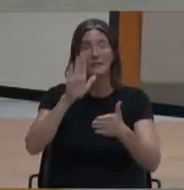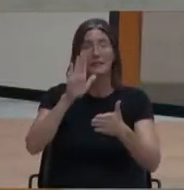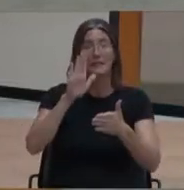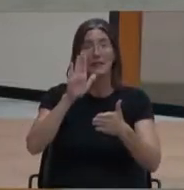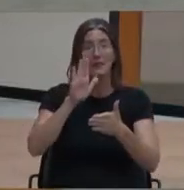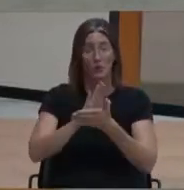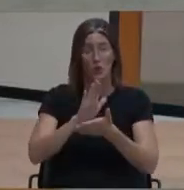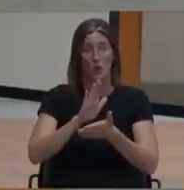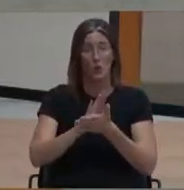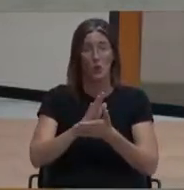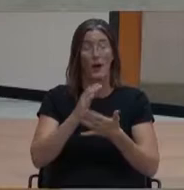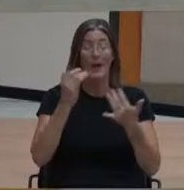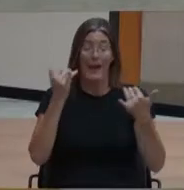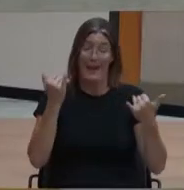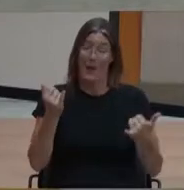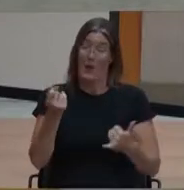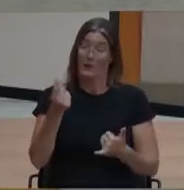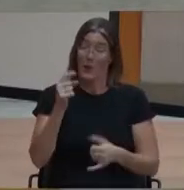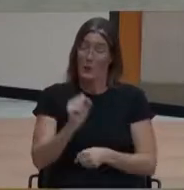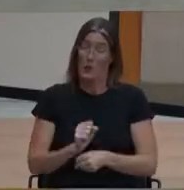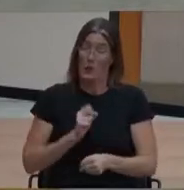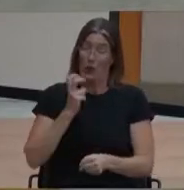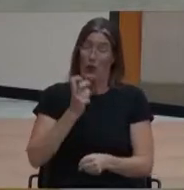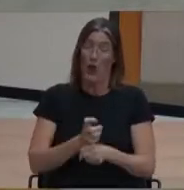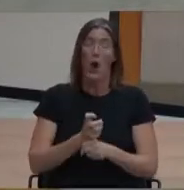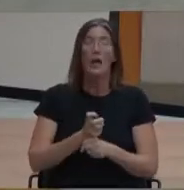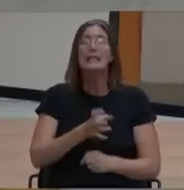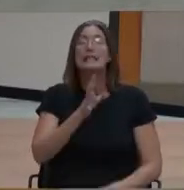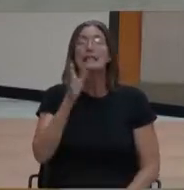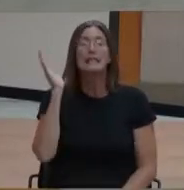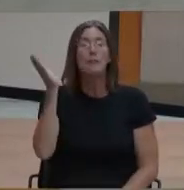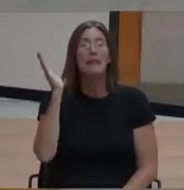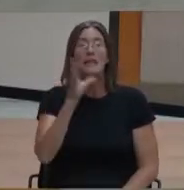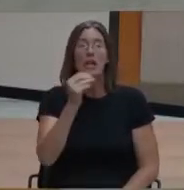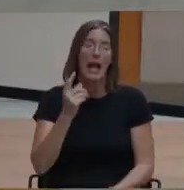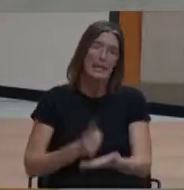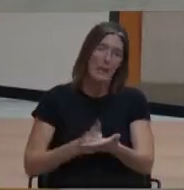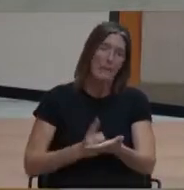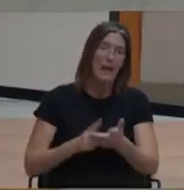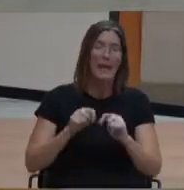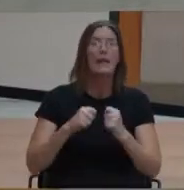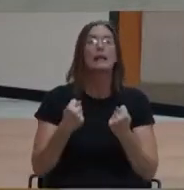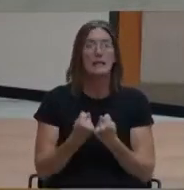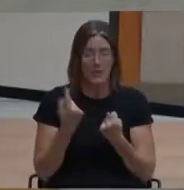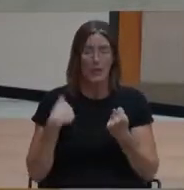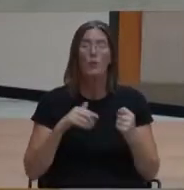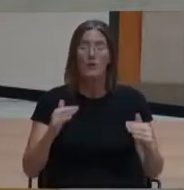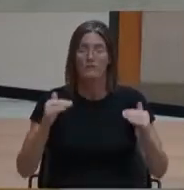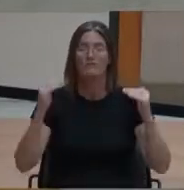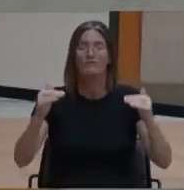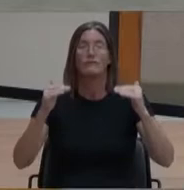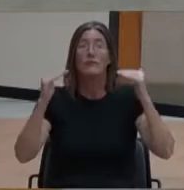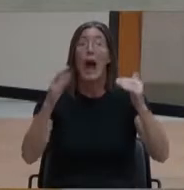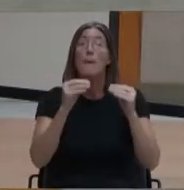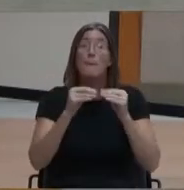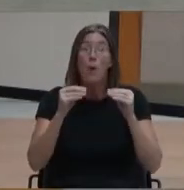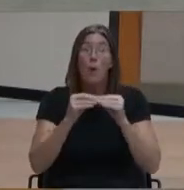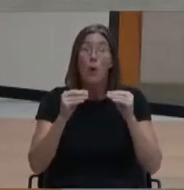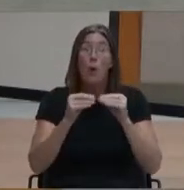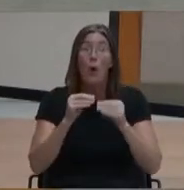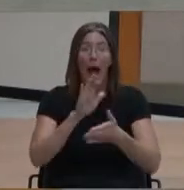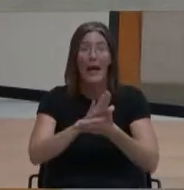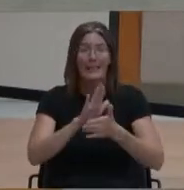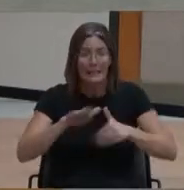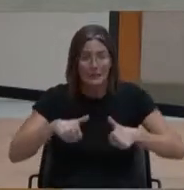The novice speech and debate team got third plate sweepstakes, and many of us taking additionally academic challenges by taking college